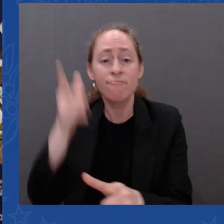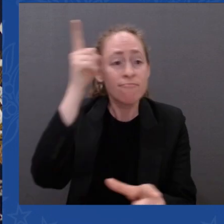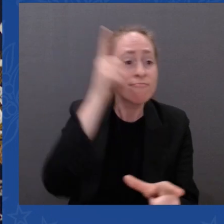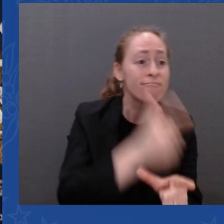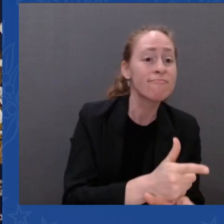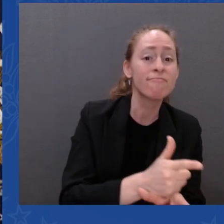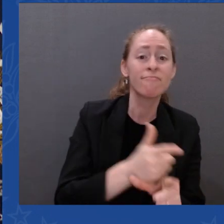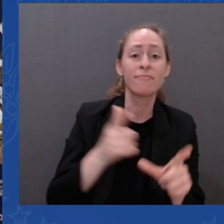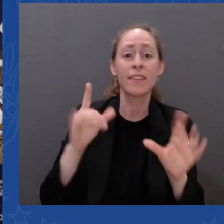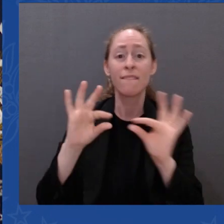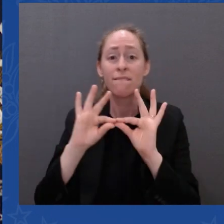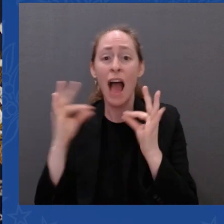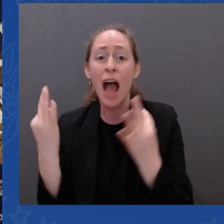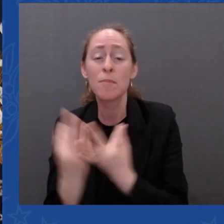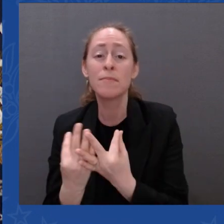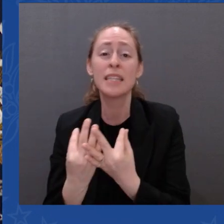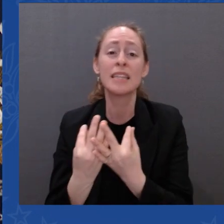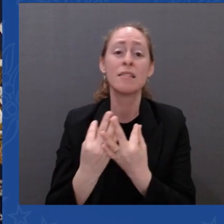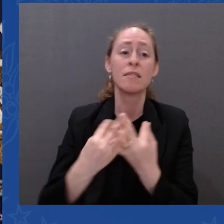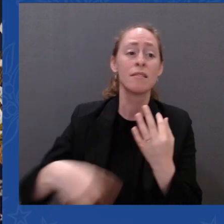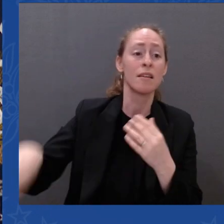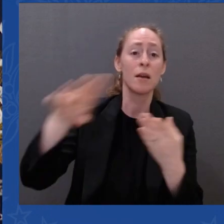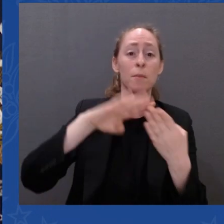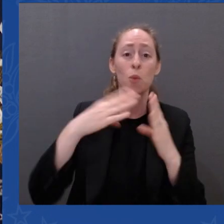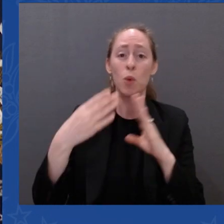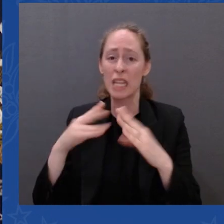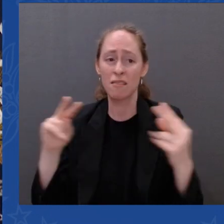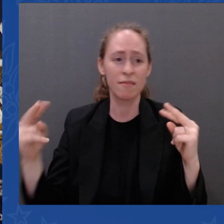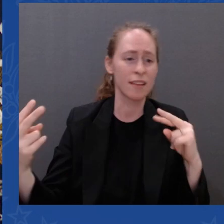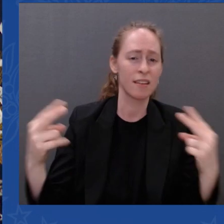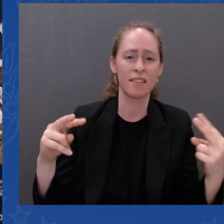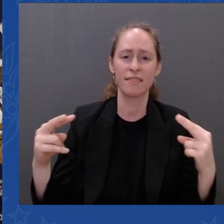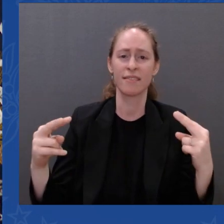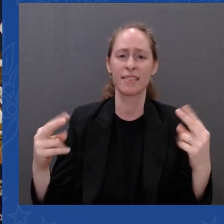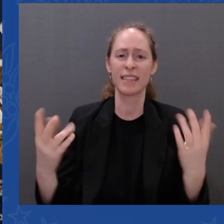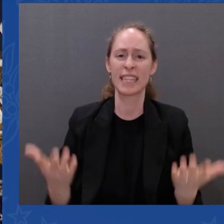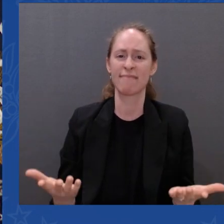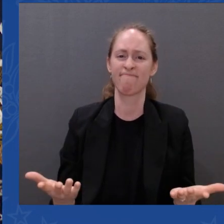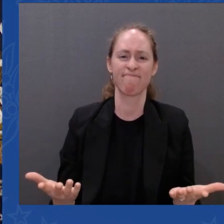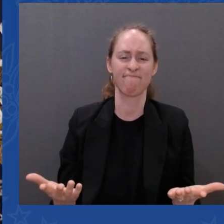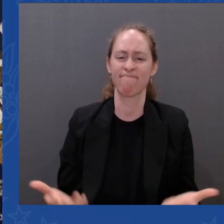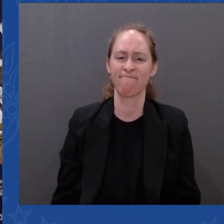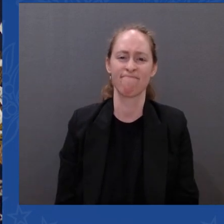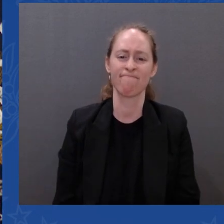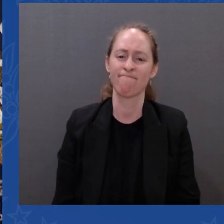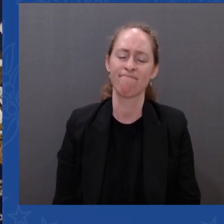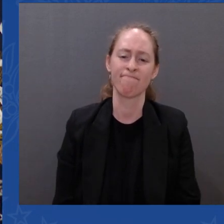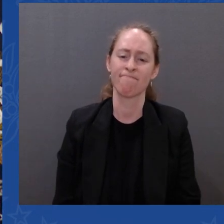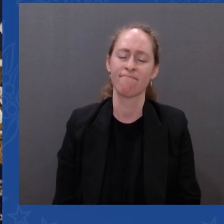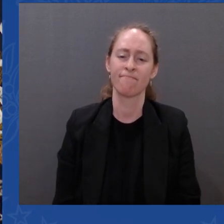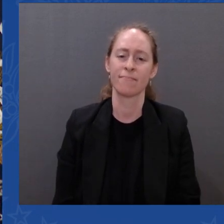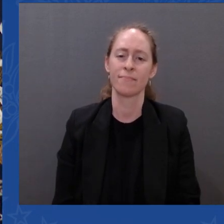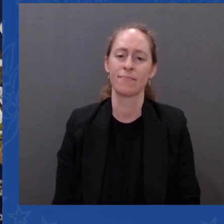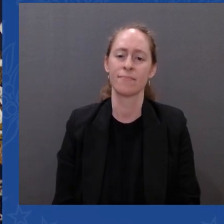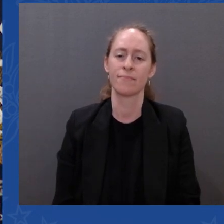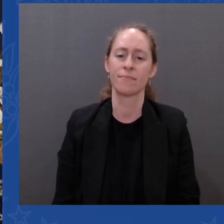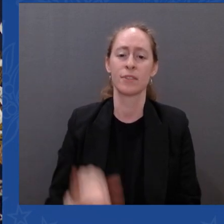Scripture says that Jill and I have talked about this in different contexts, in other contexts.